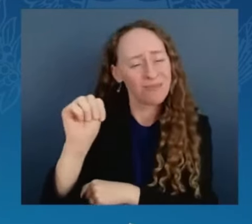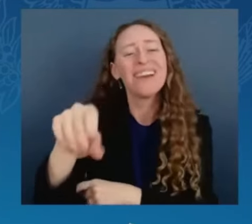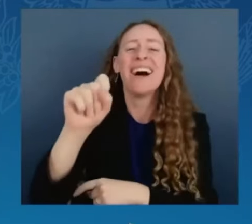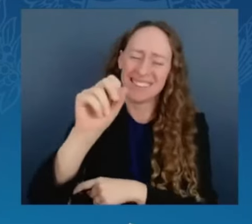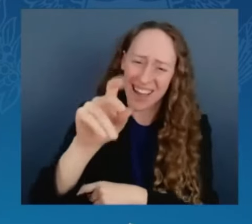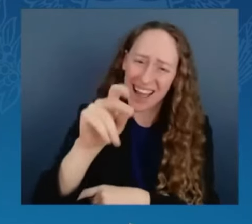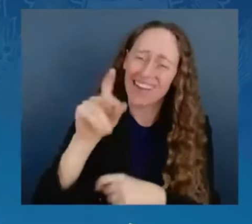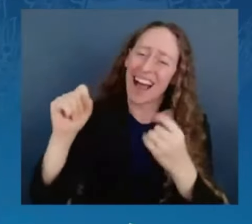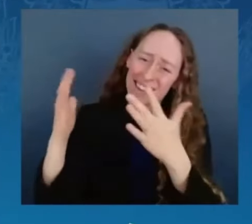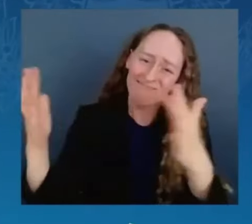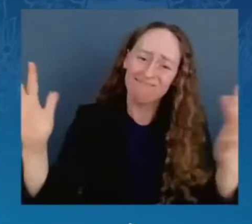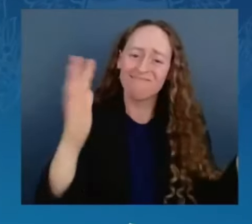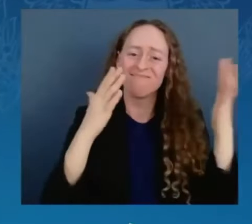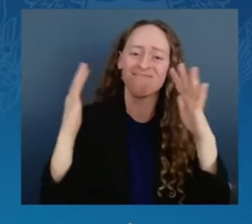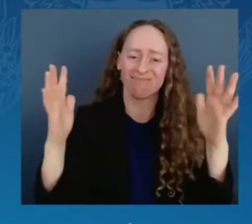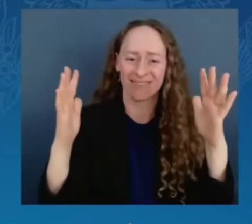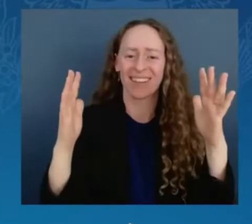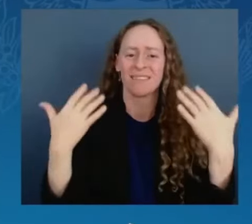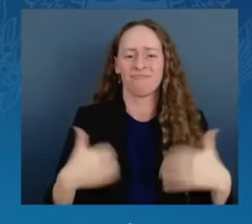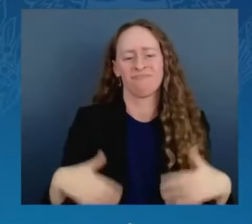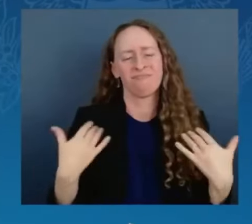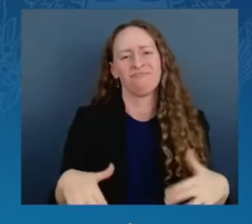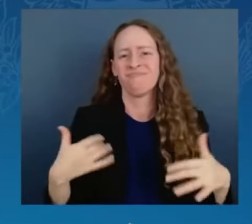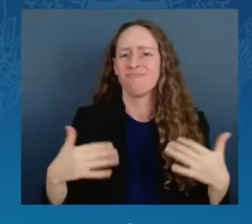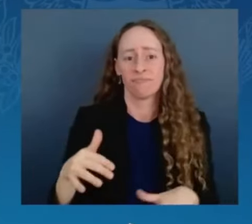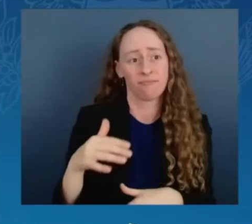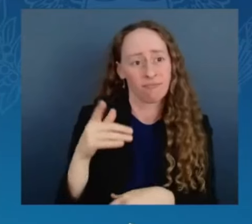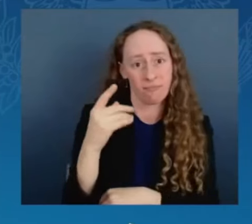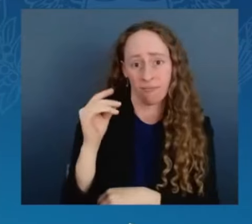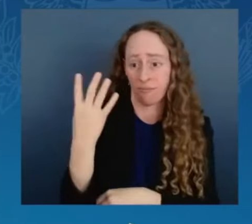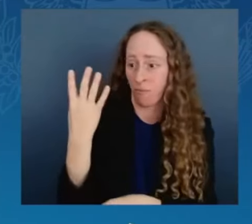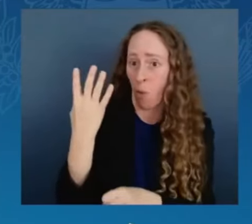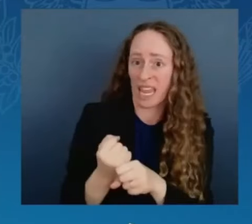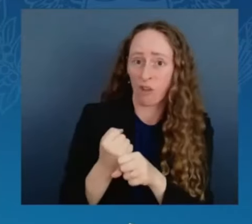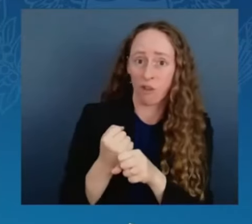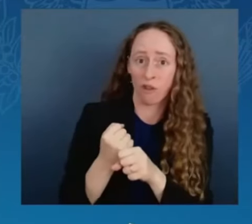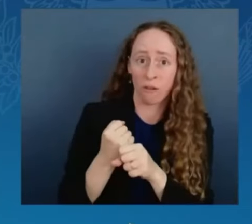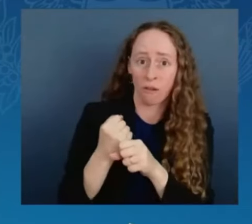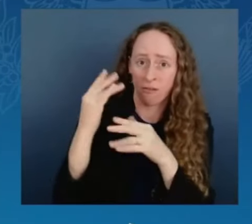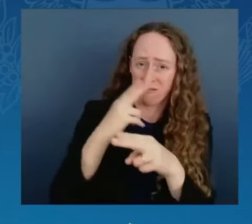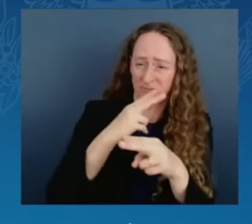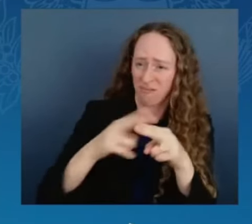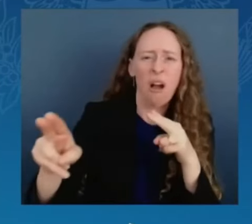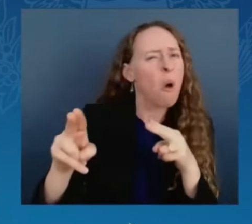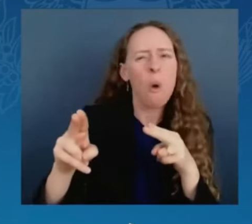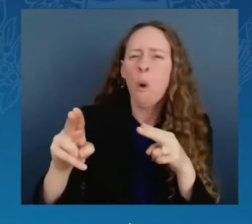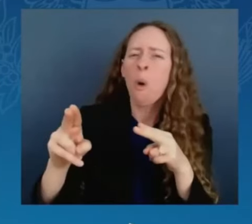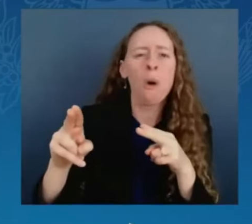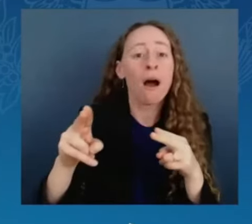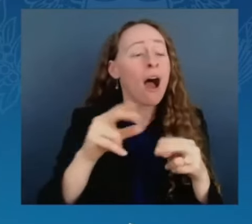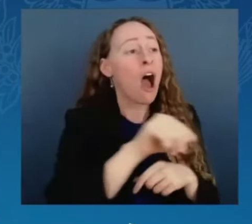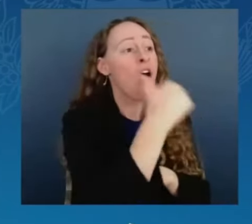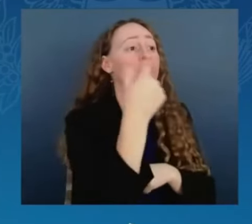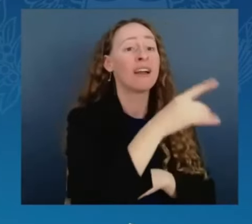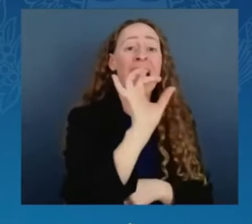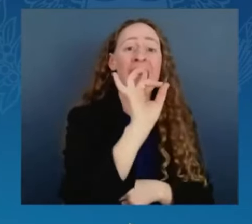In one term, he has already surpassed the legacy of most presidents who have served two terms in office. And